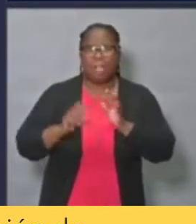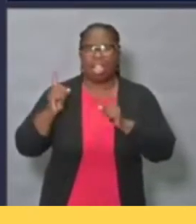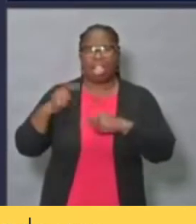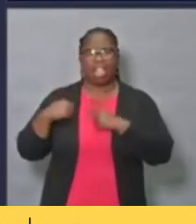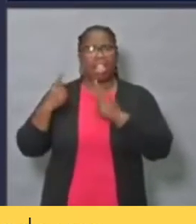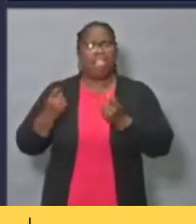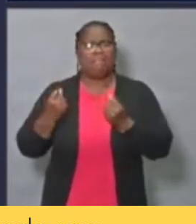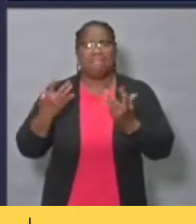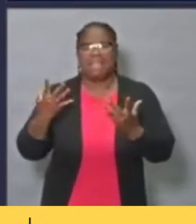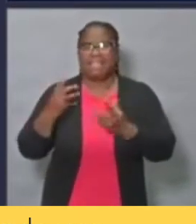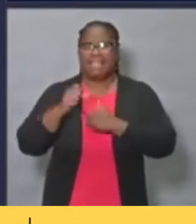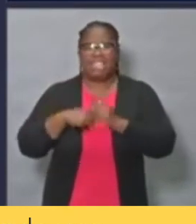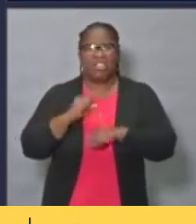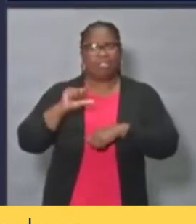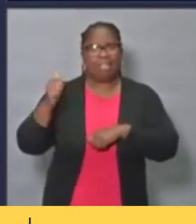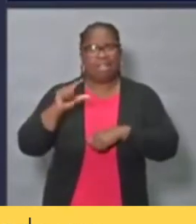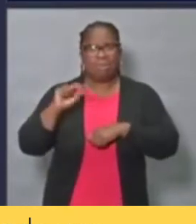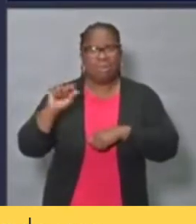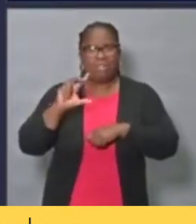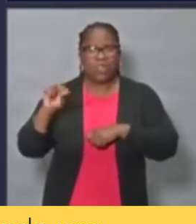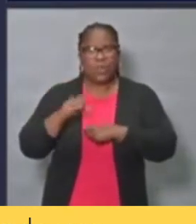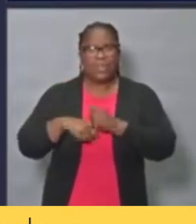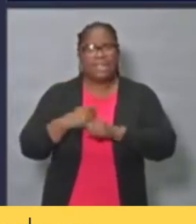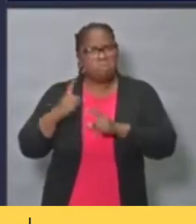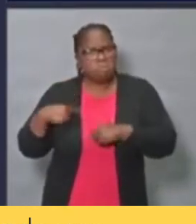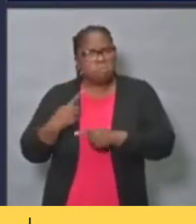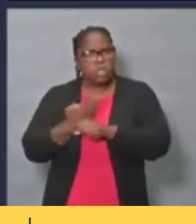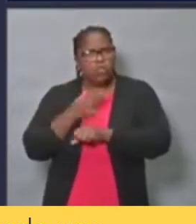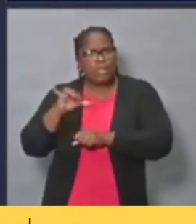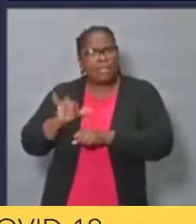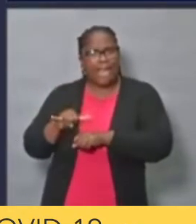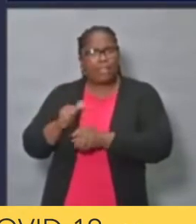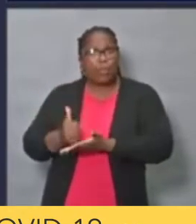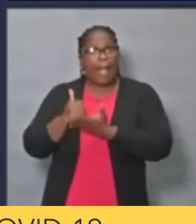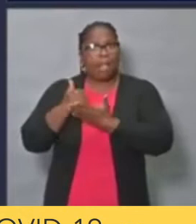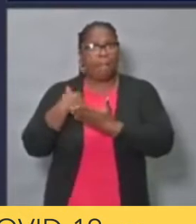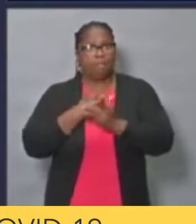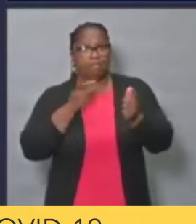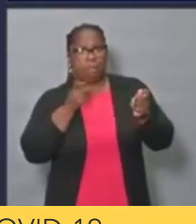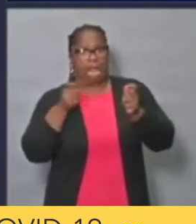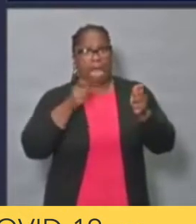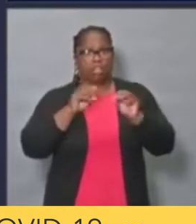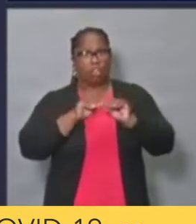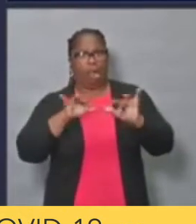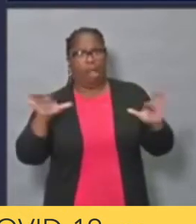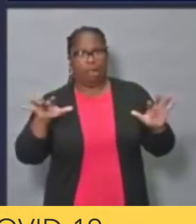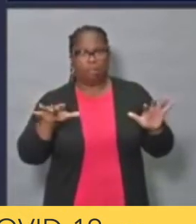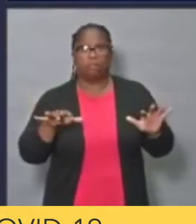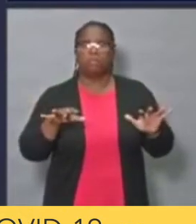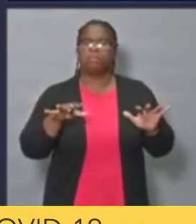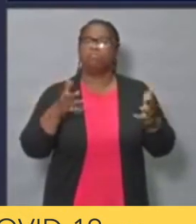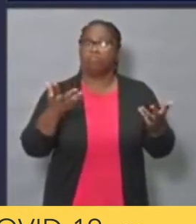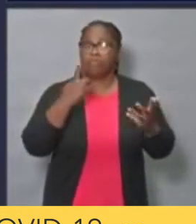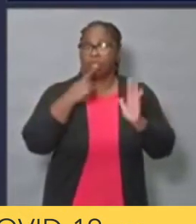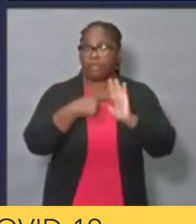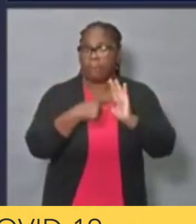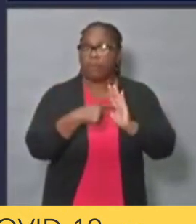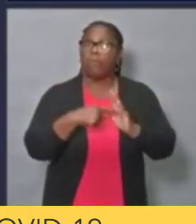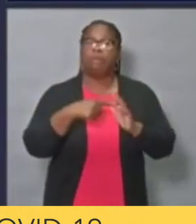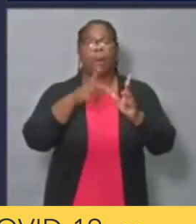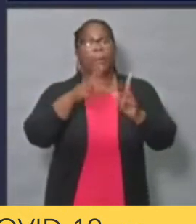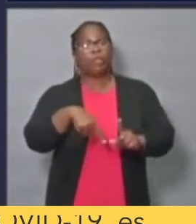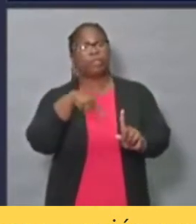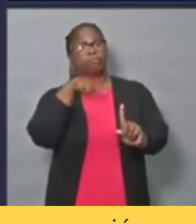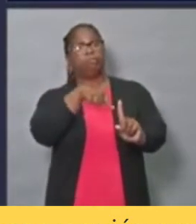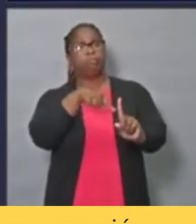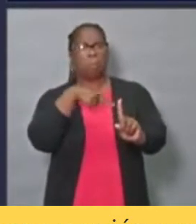the spread of infectious diseases and to manage outbreaks. When a person tests positive for a contagious virus like COVID-19,